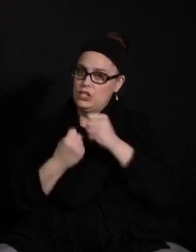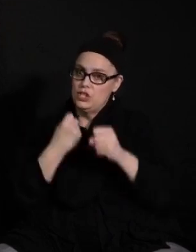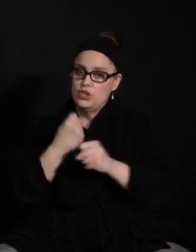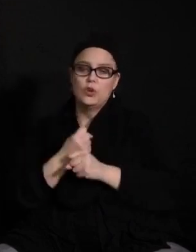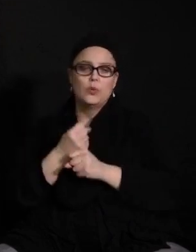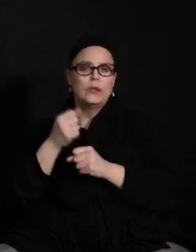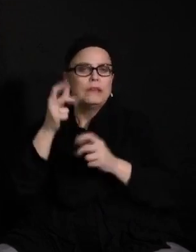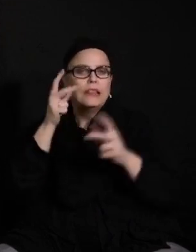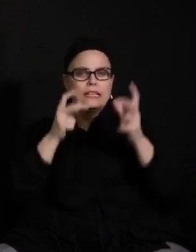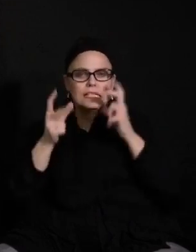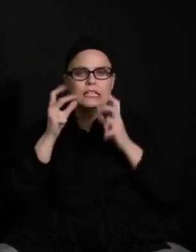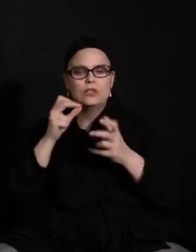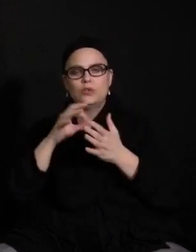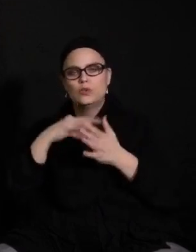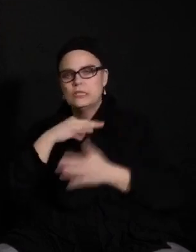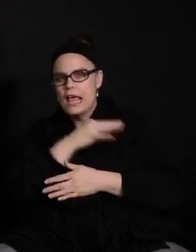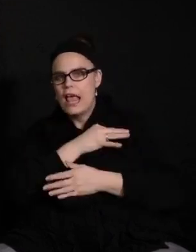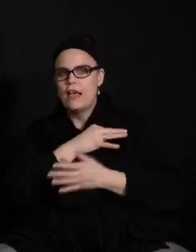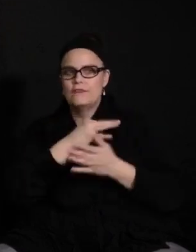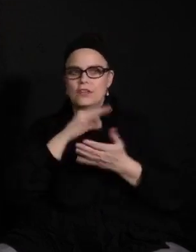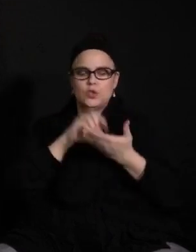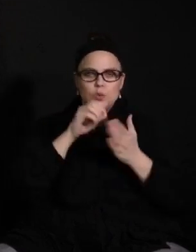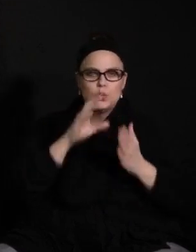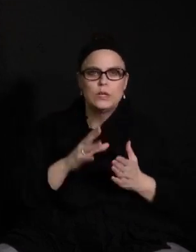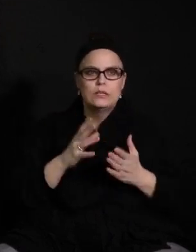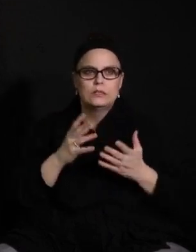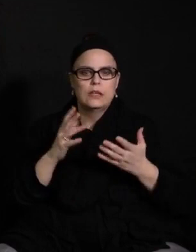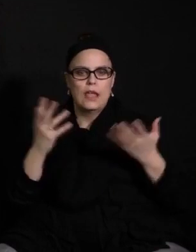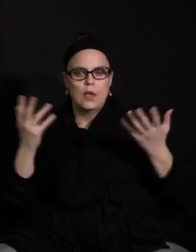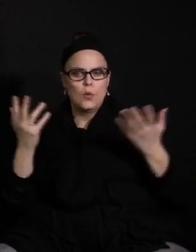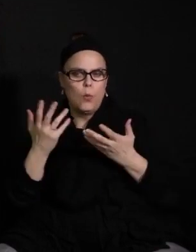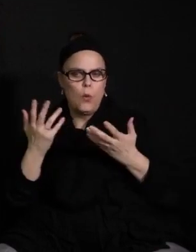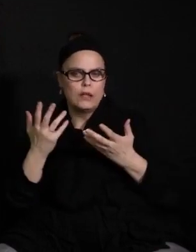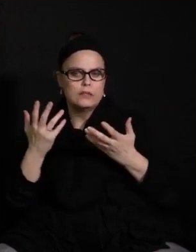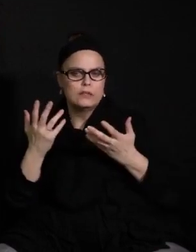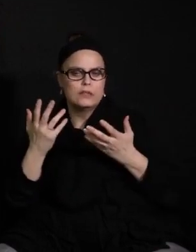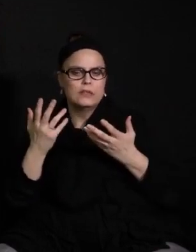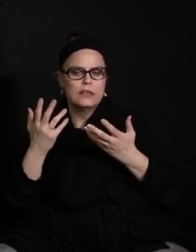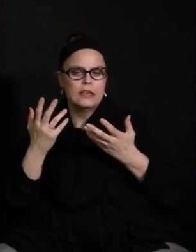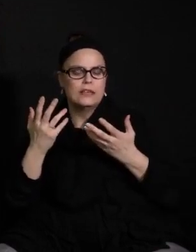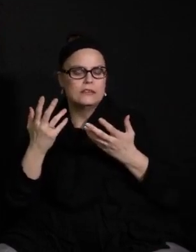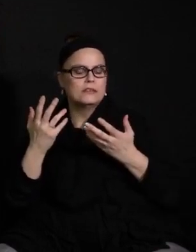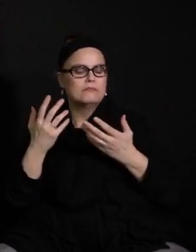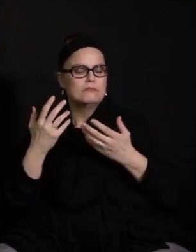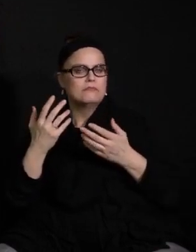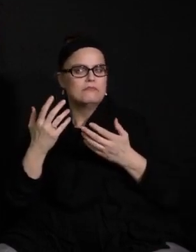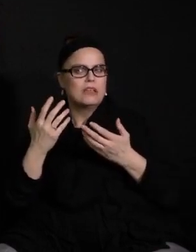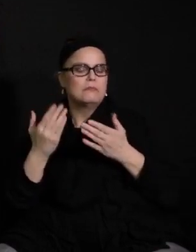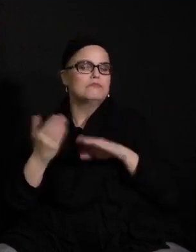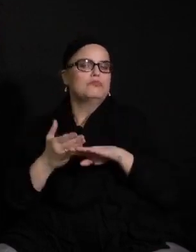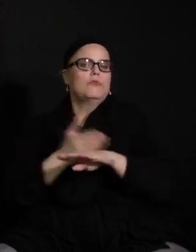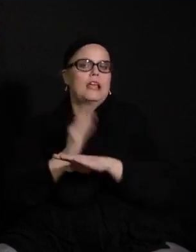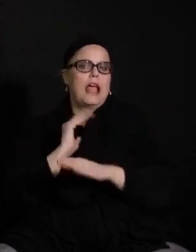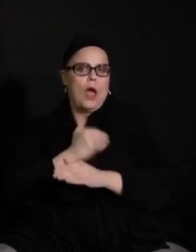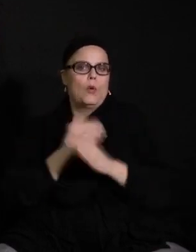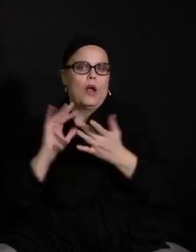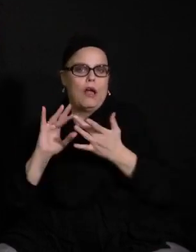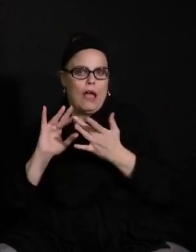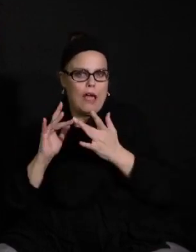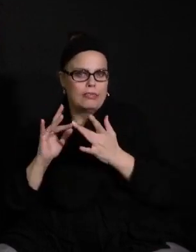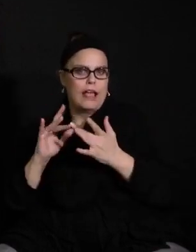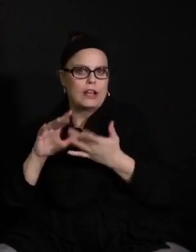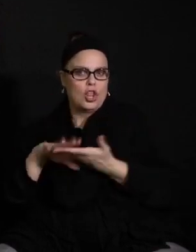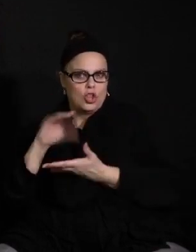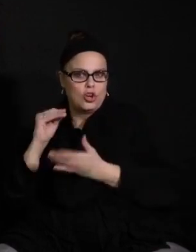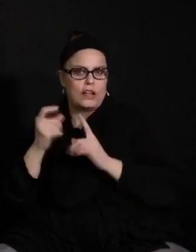as well, what makes online learning better. And we're constantly applying that to the guidance we provide out of academics and from our